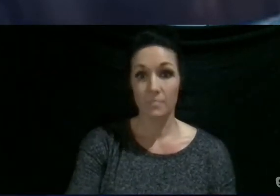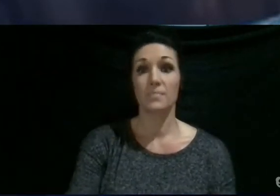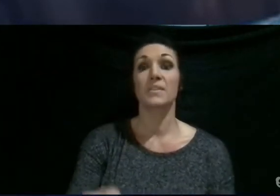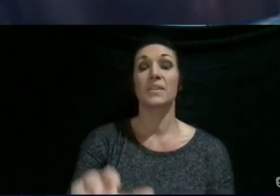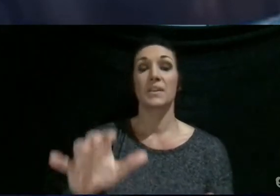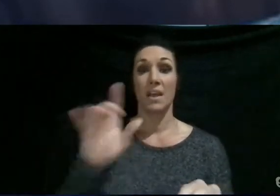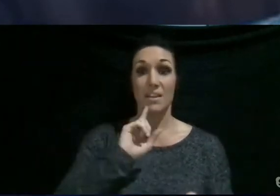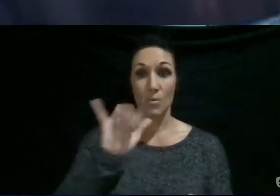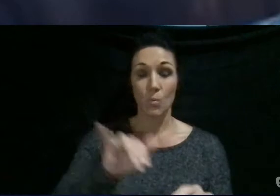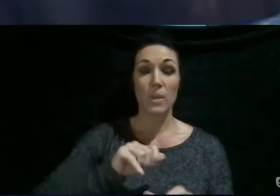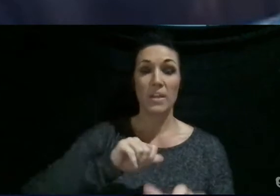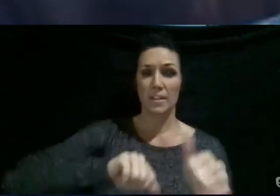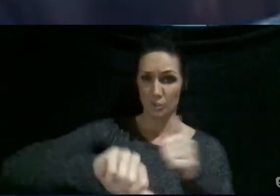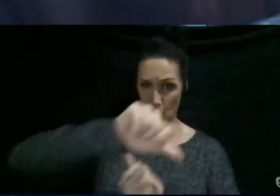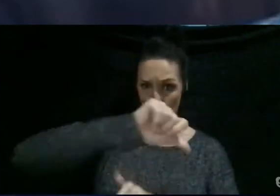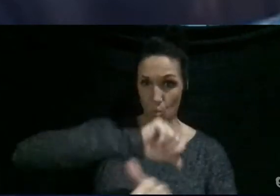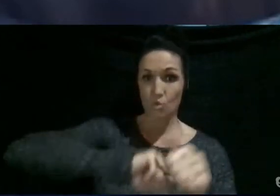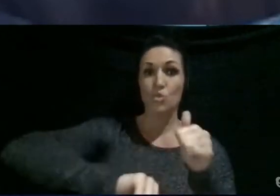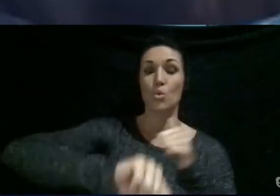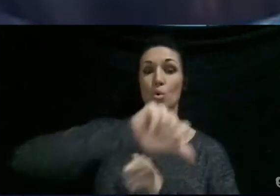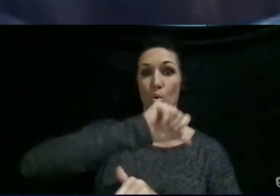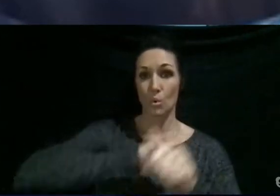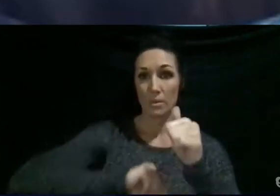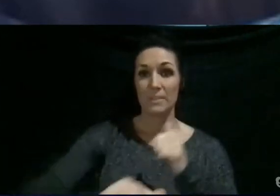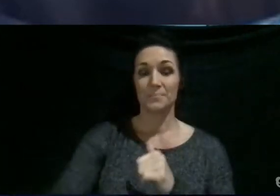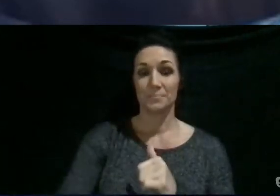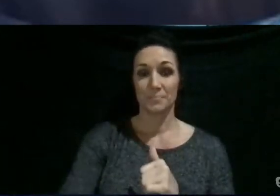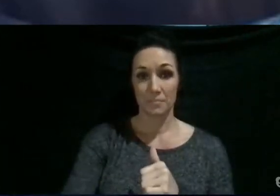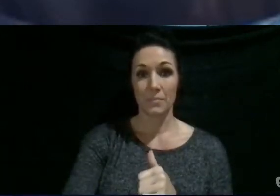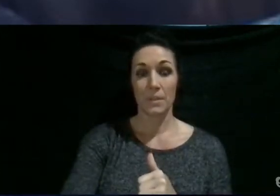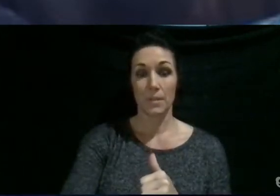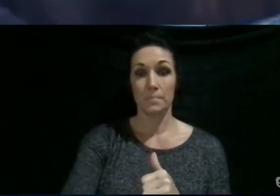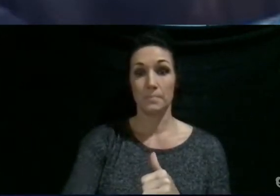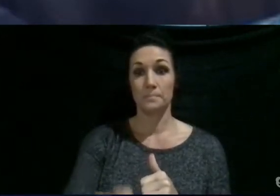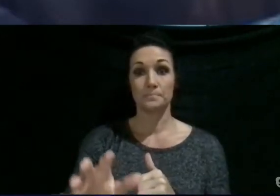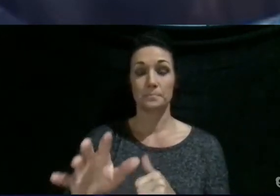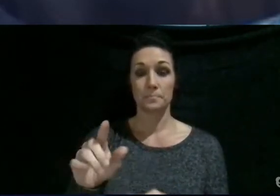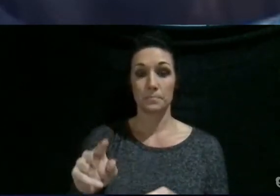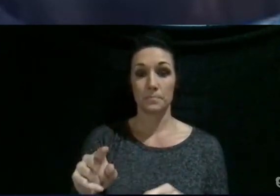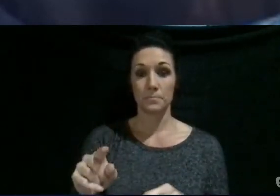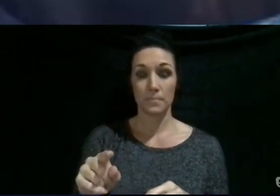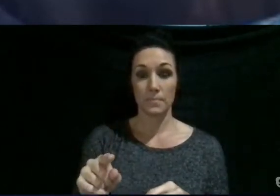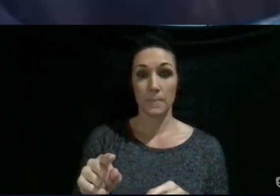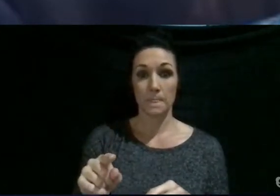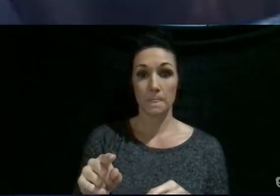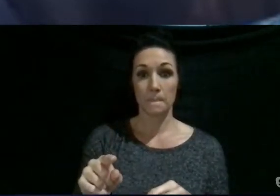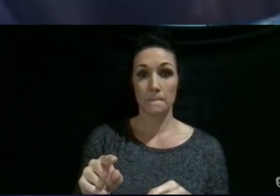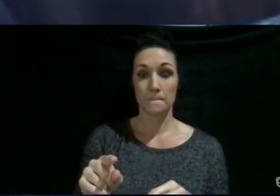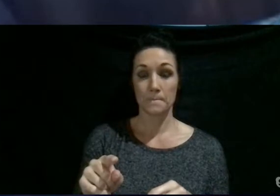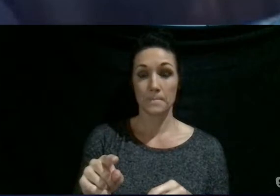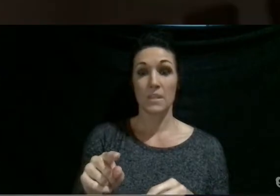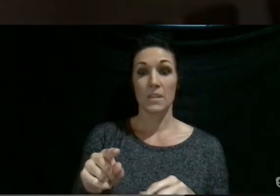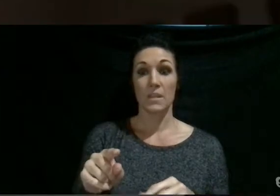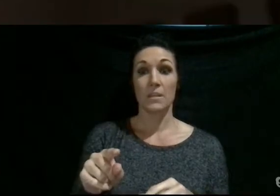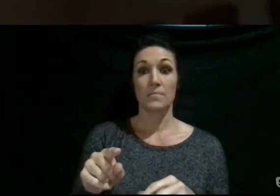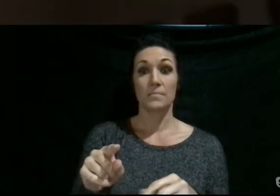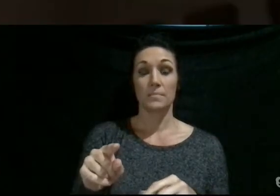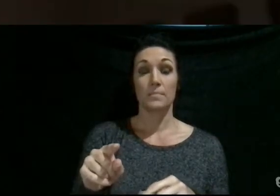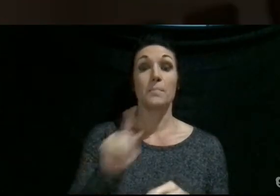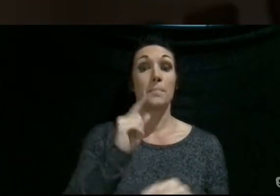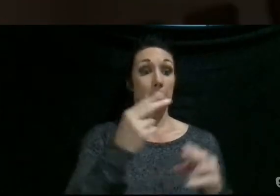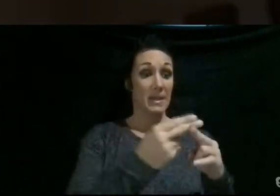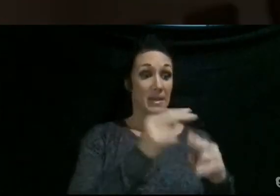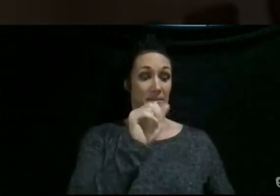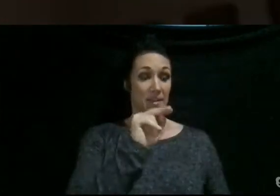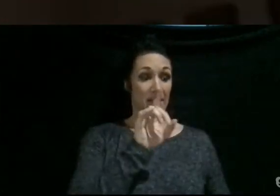social. I'm passionate about music and caring for everyone around me, and I cannot wait to see what this new season of The Village will be. My name is